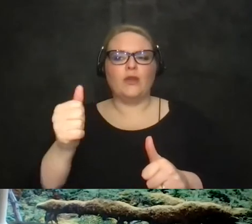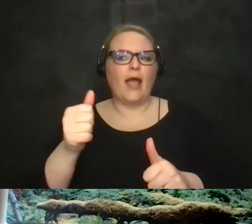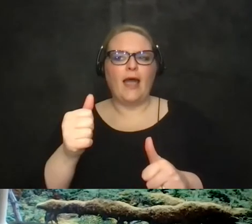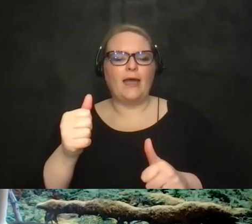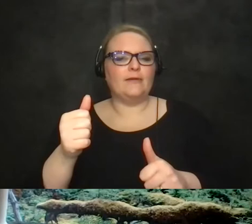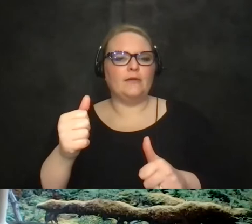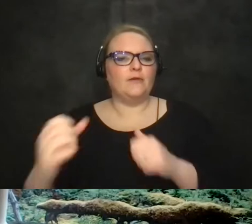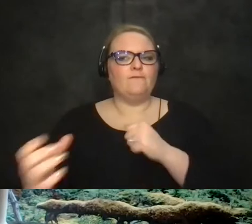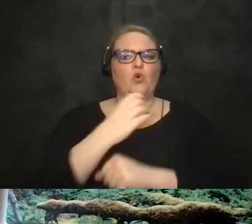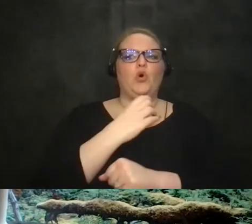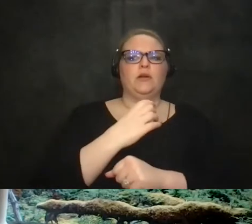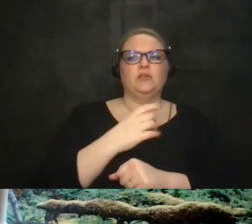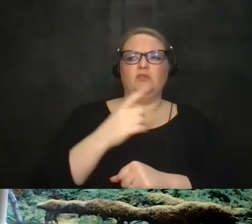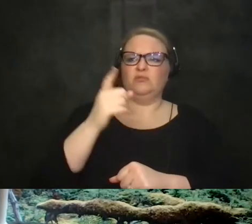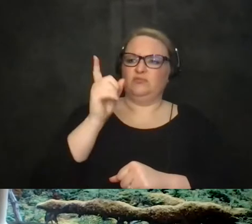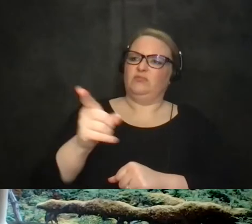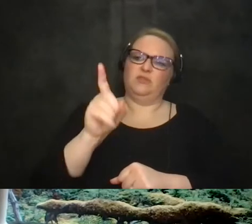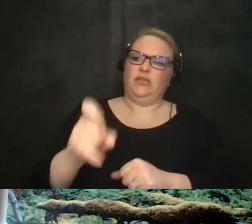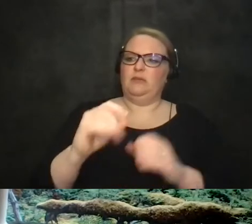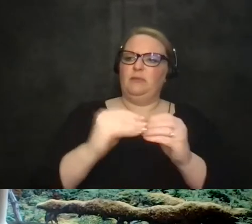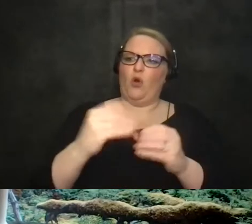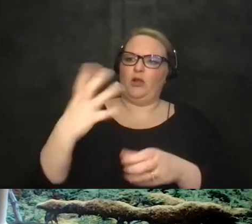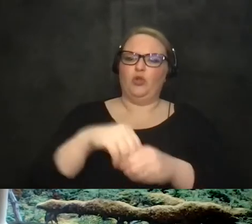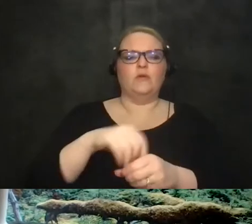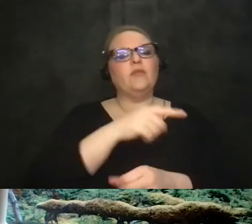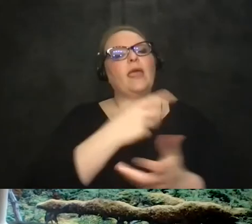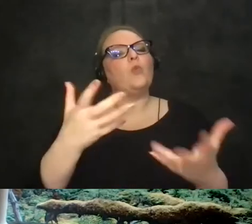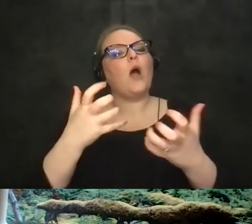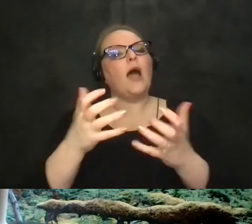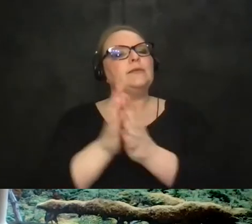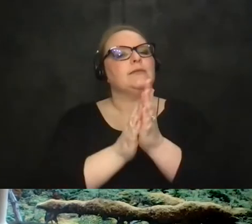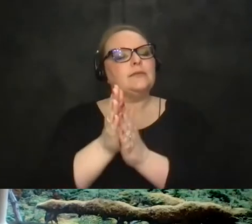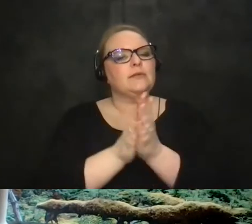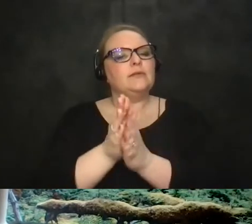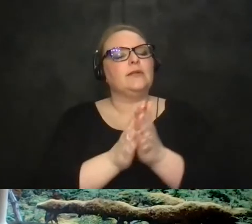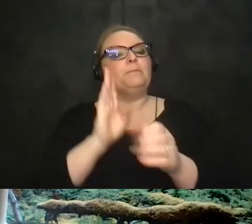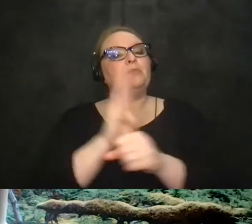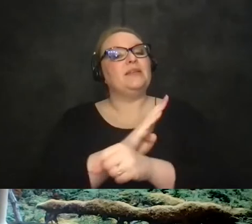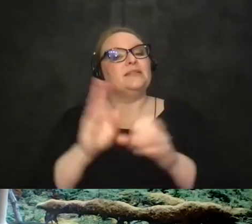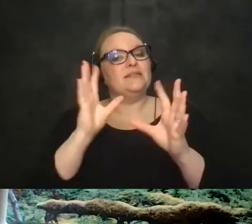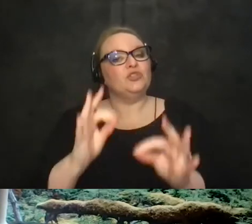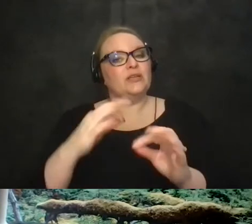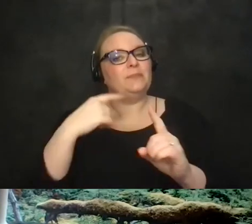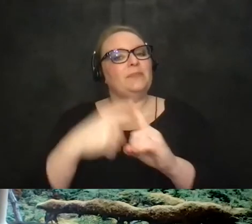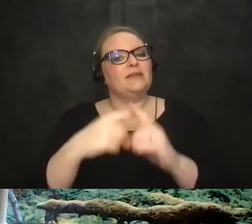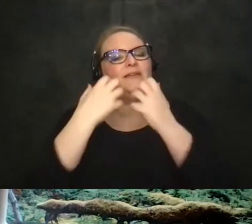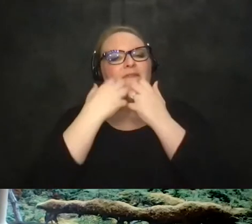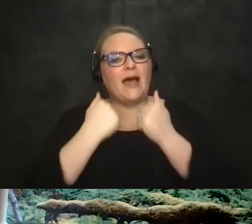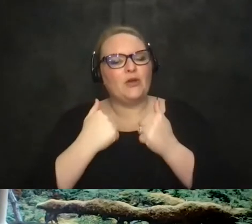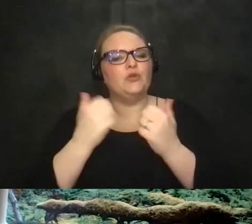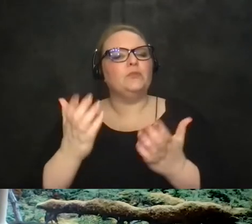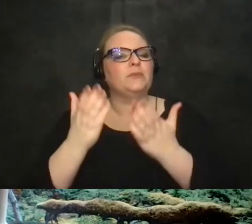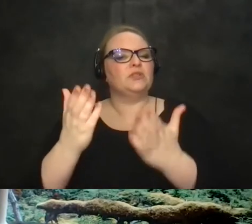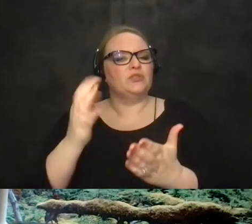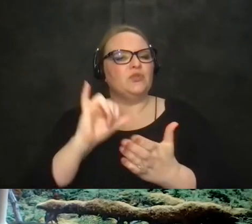you know you need to be more inclusive and accessible they're really hungry to do it as both a business decision and as as a value proposition so